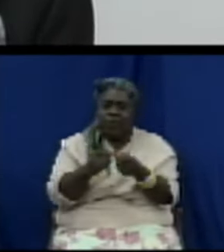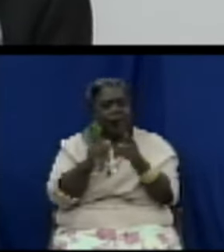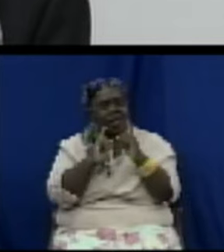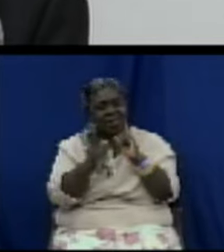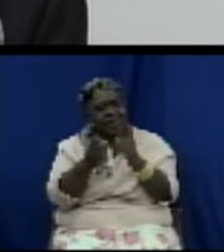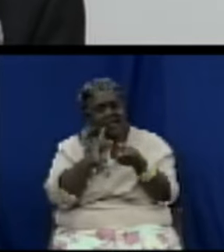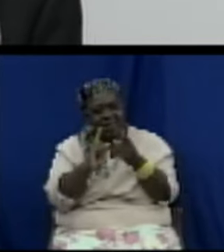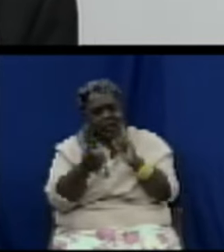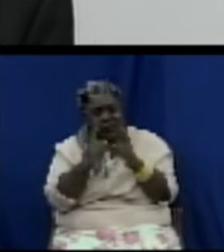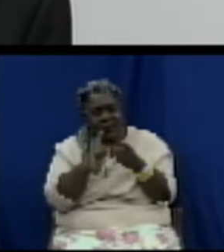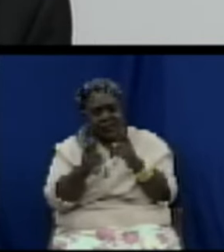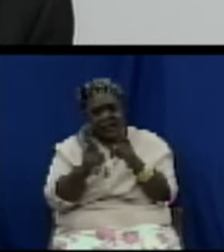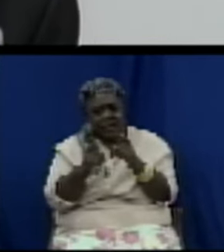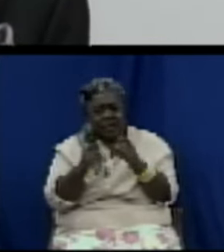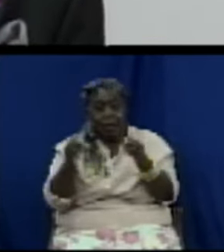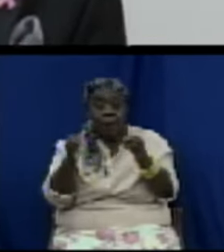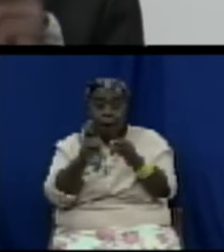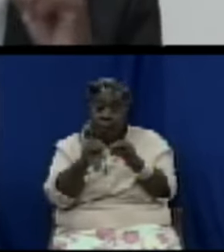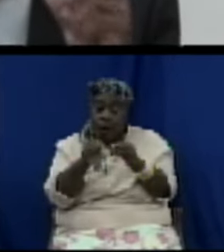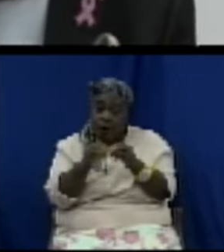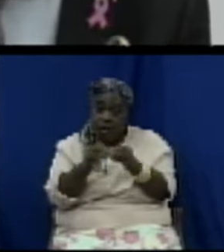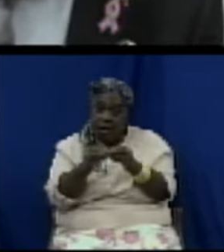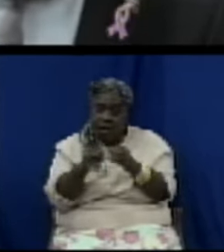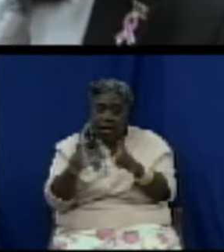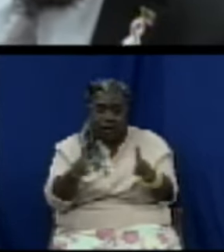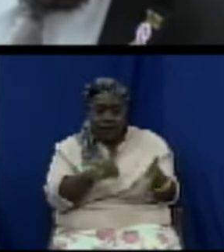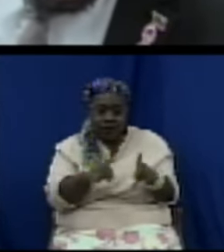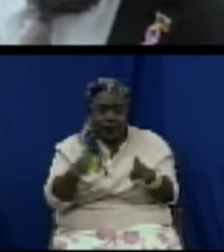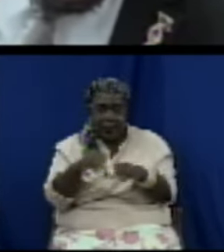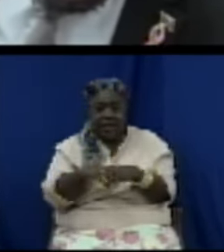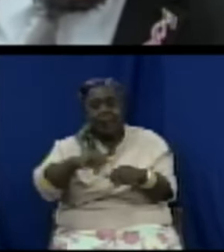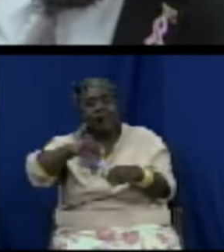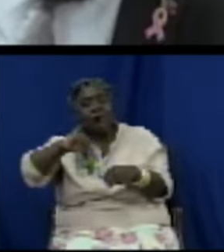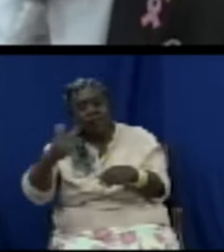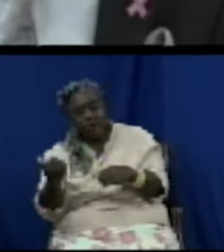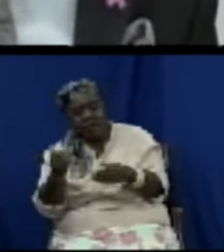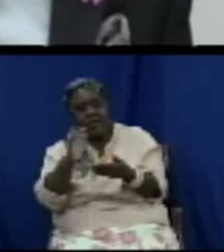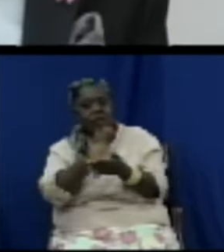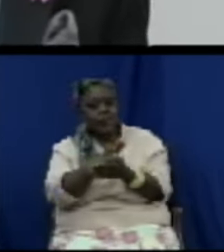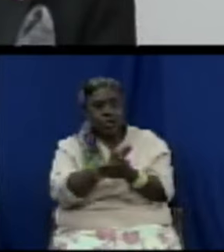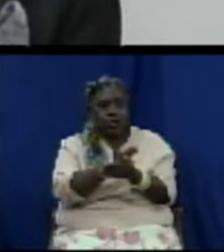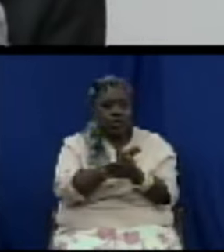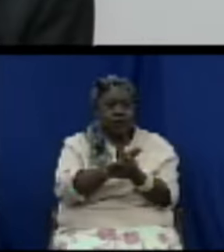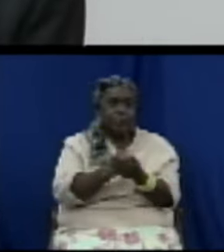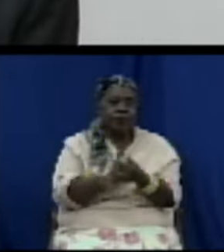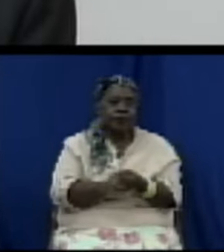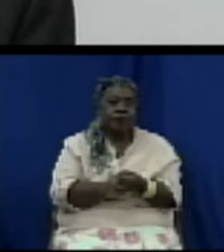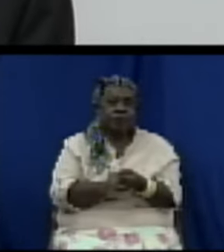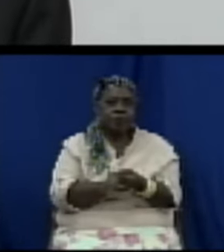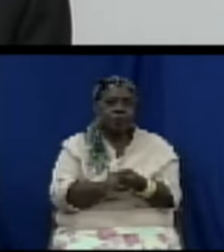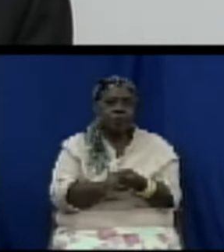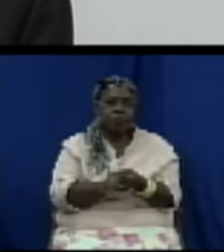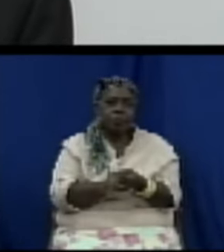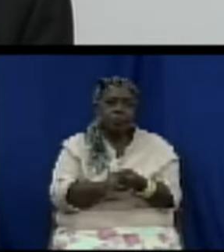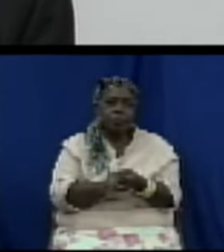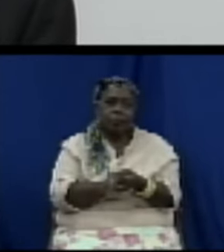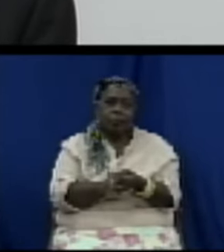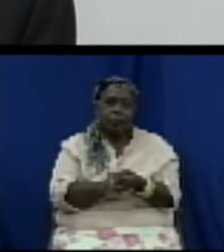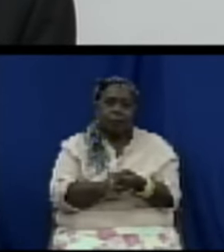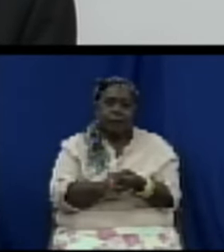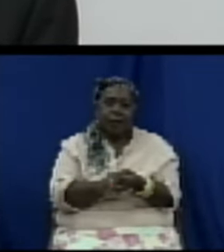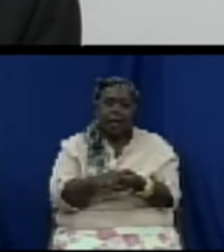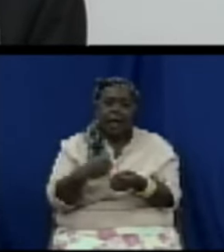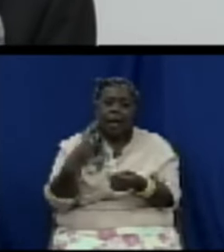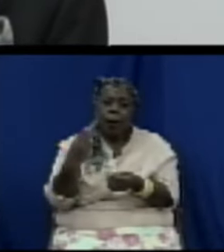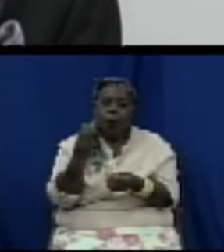program become a fixture within a fixture within the